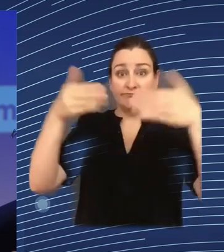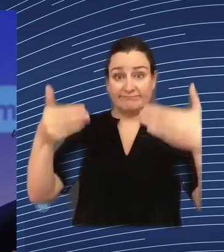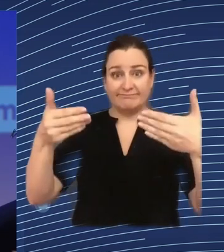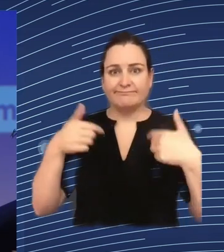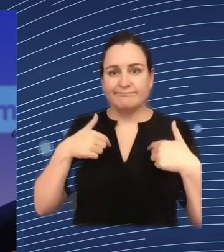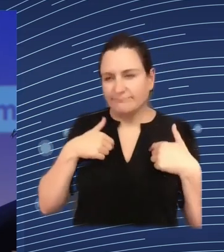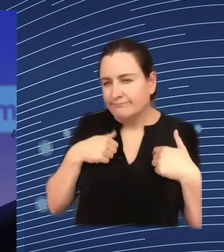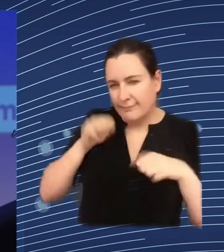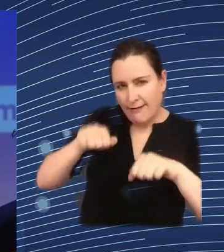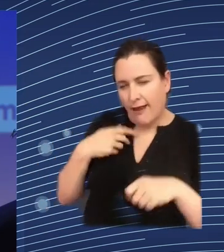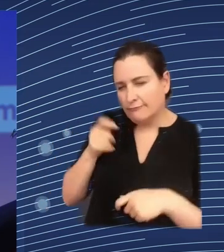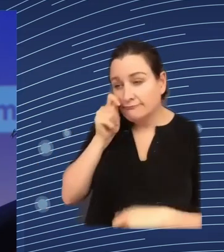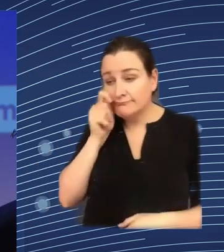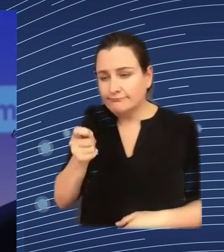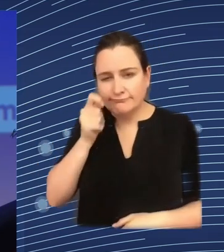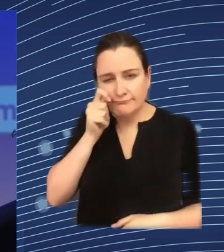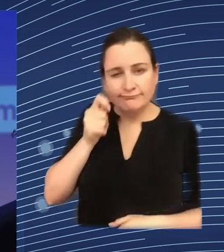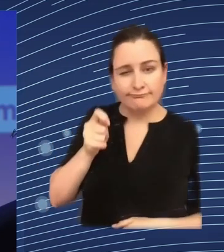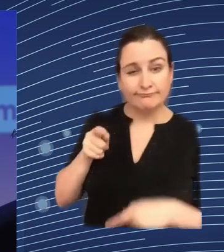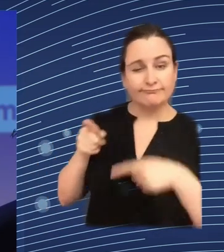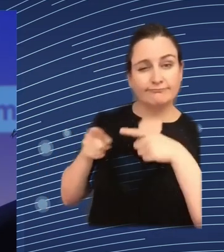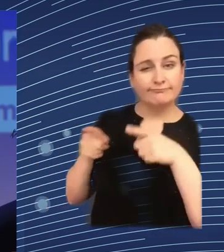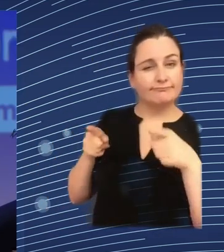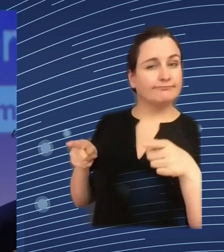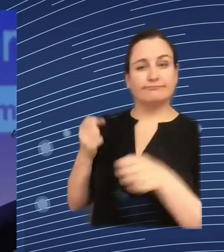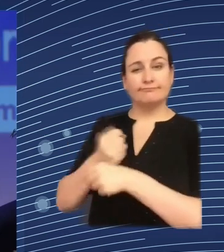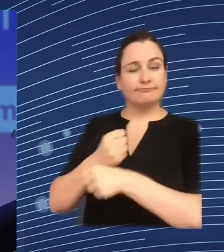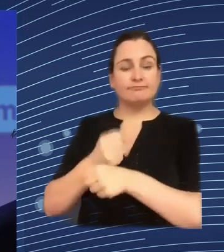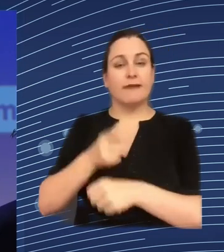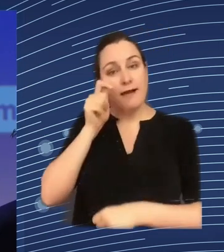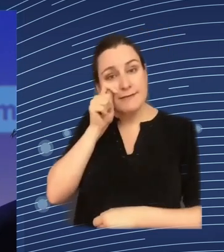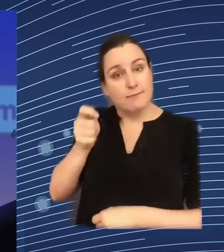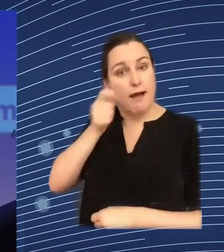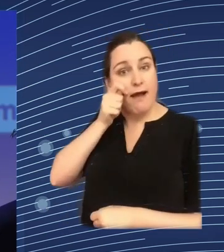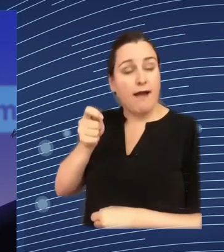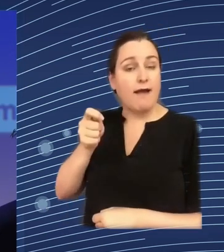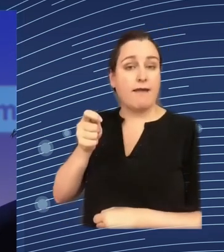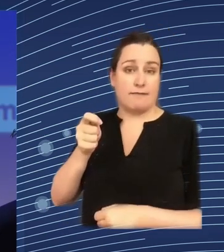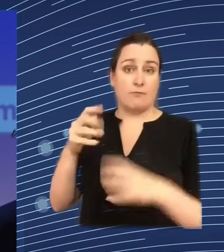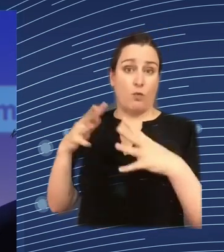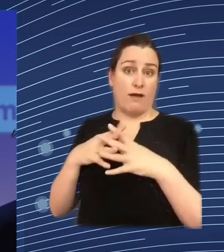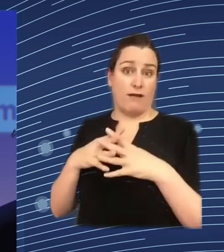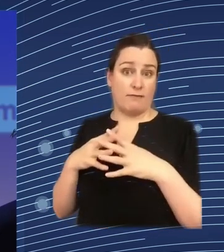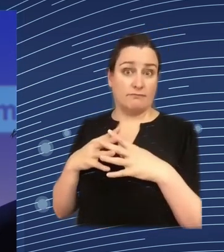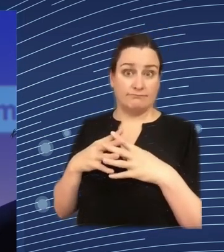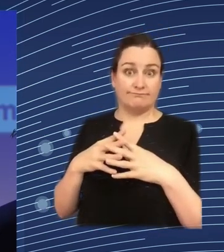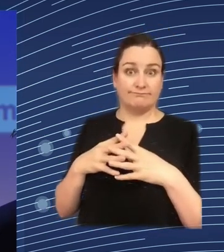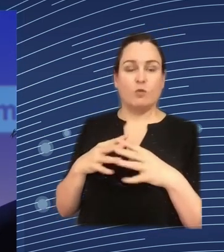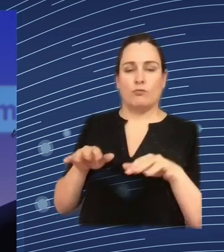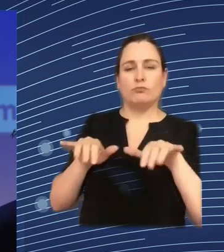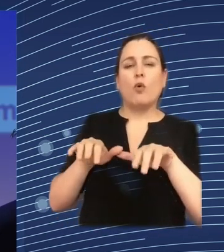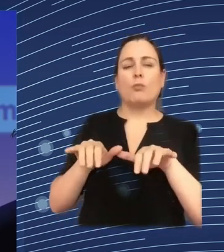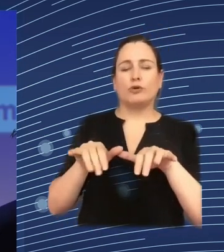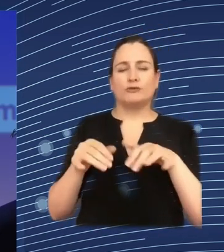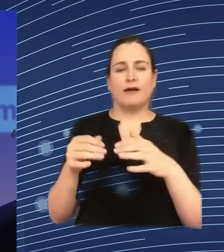way of the workers at the remote work for example uh these softwares today they count the